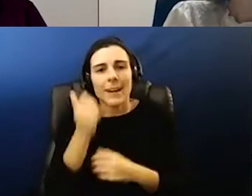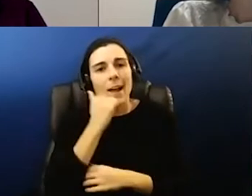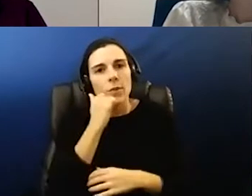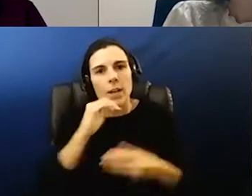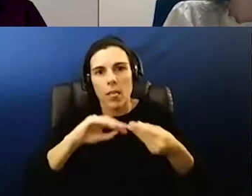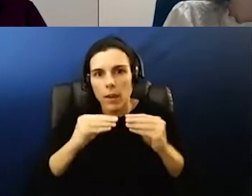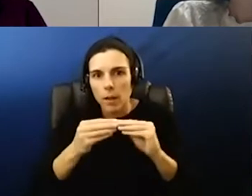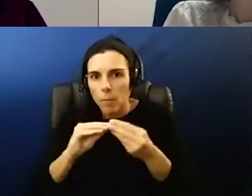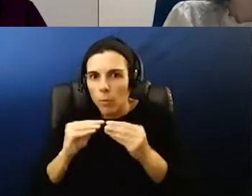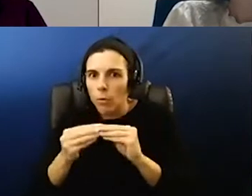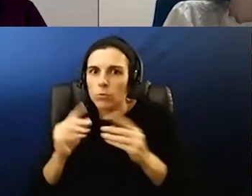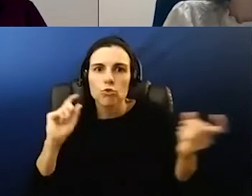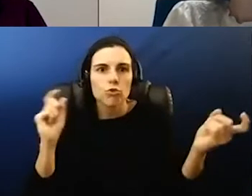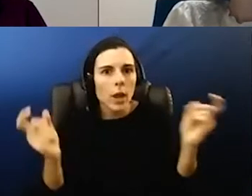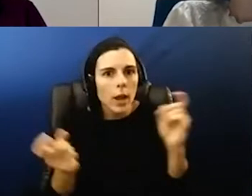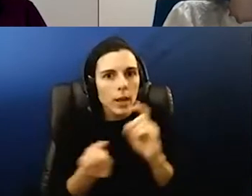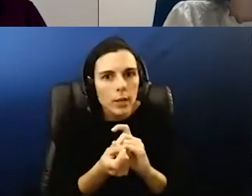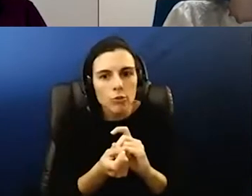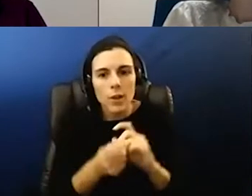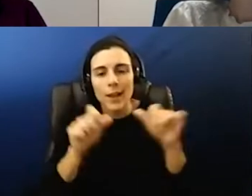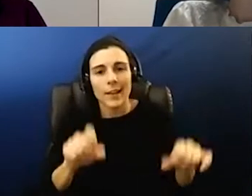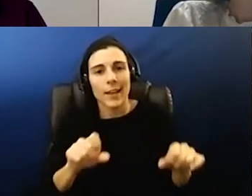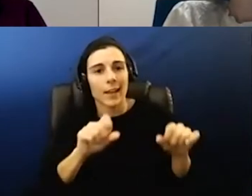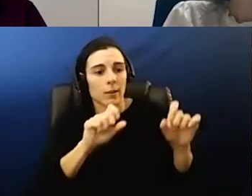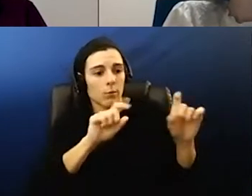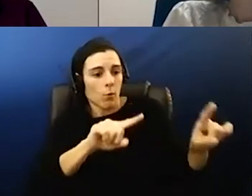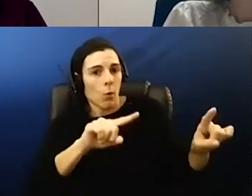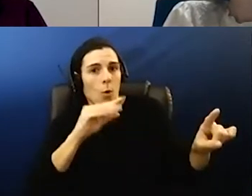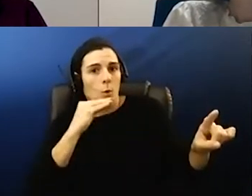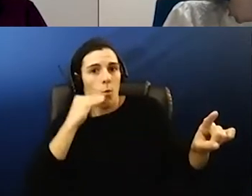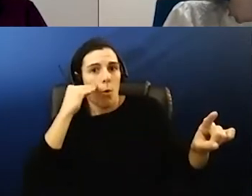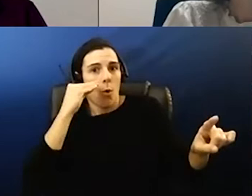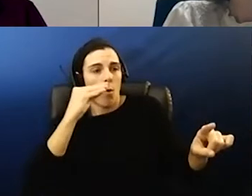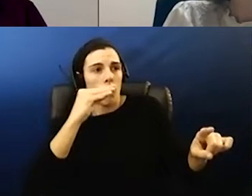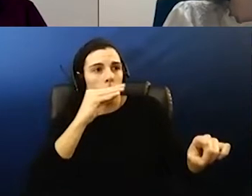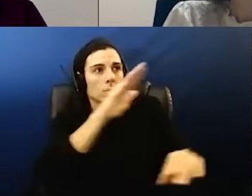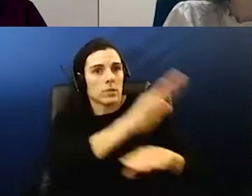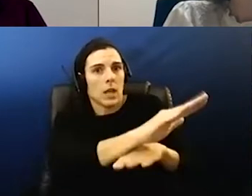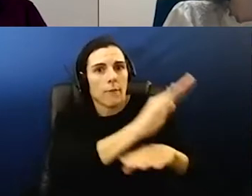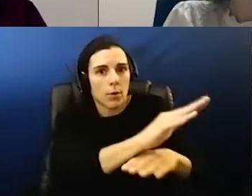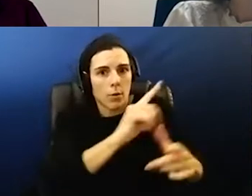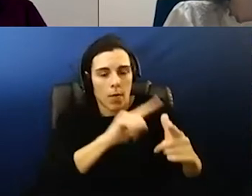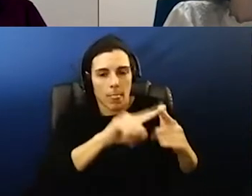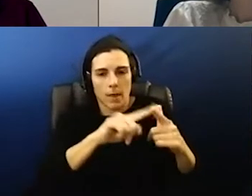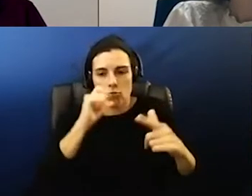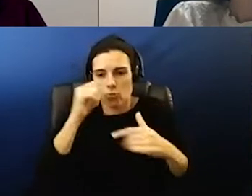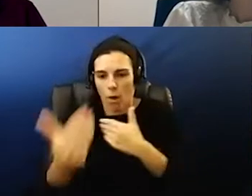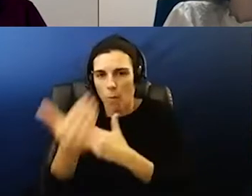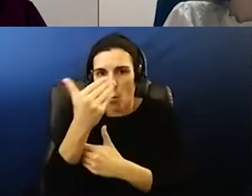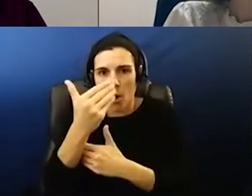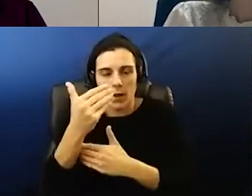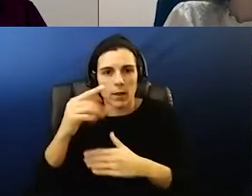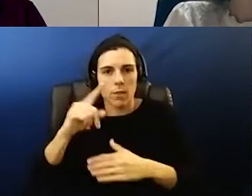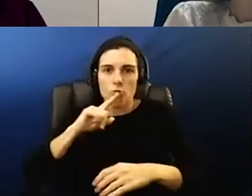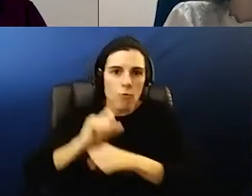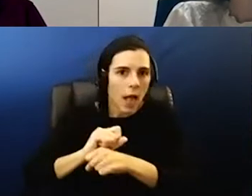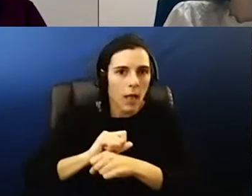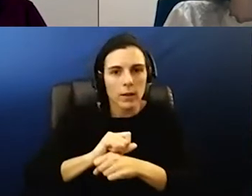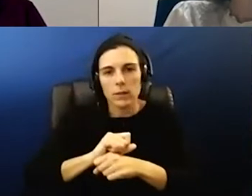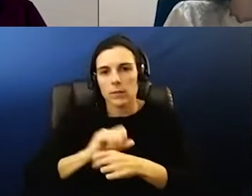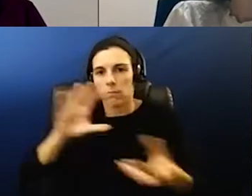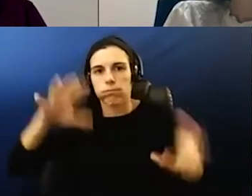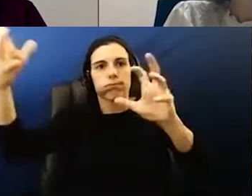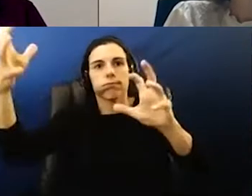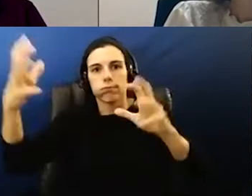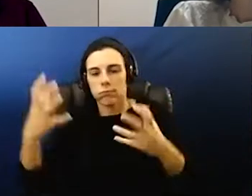basis and they can go home this afternoon and tomorrow morning the reality can be very different based on the the data and a phone call